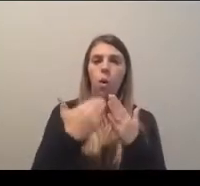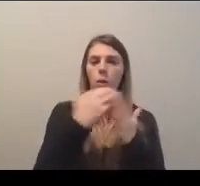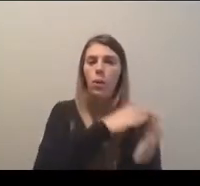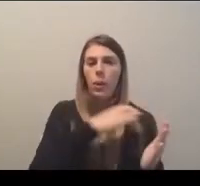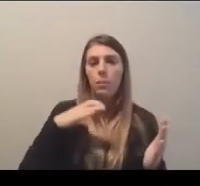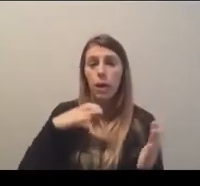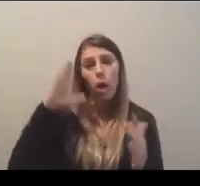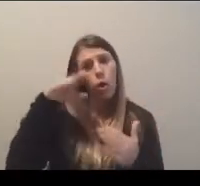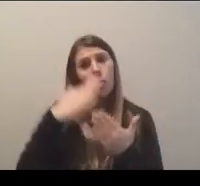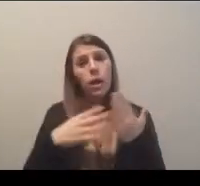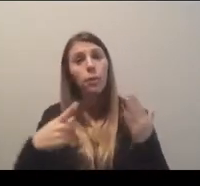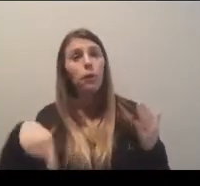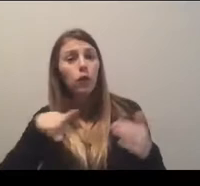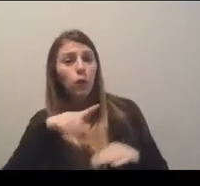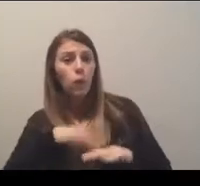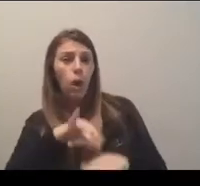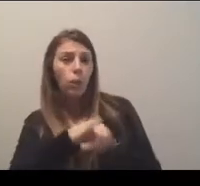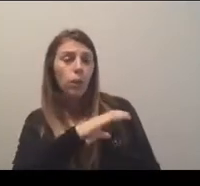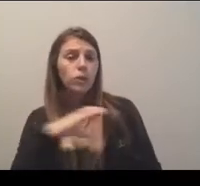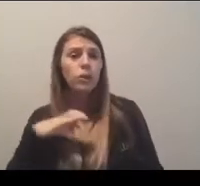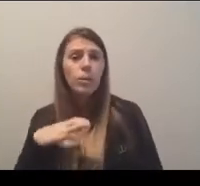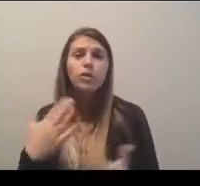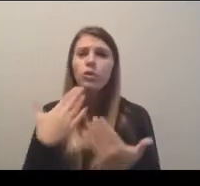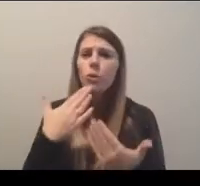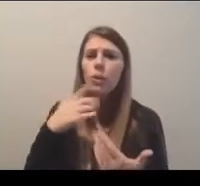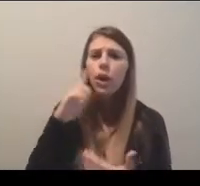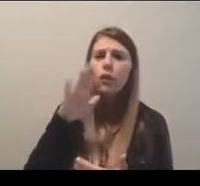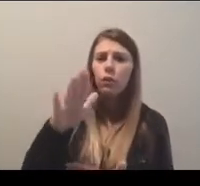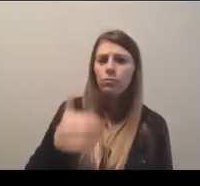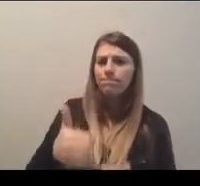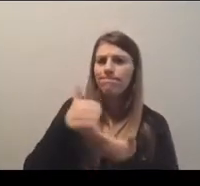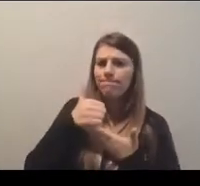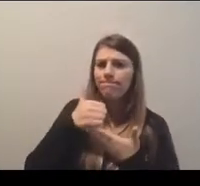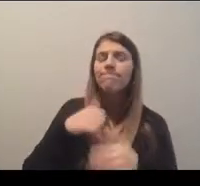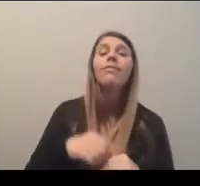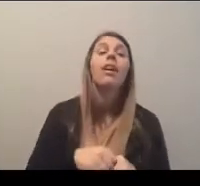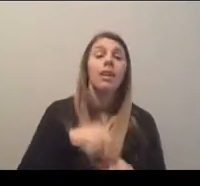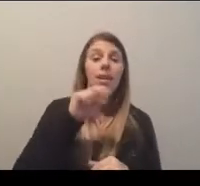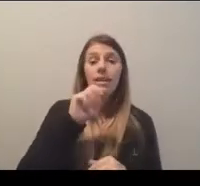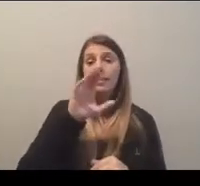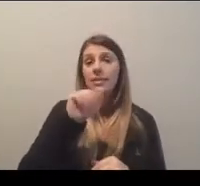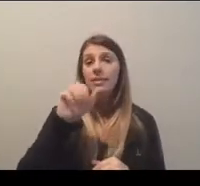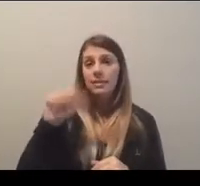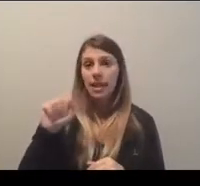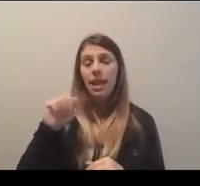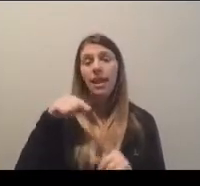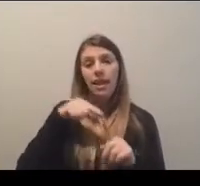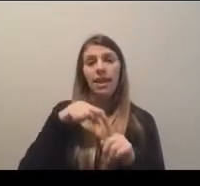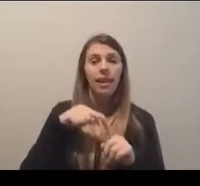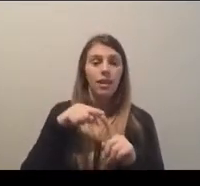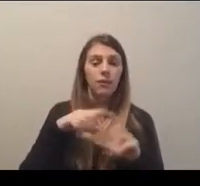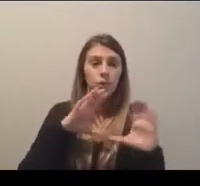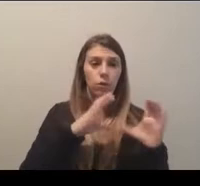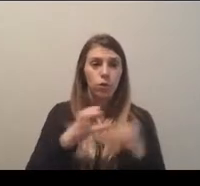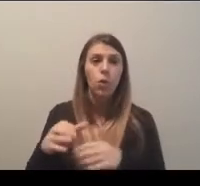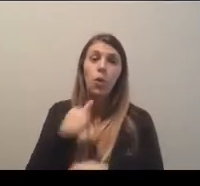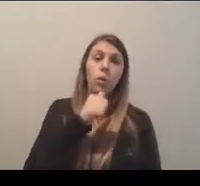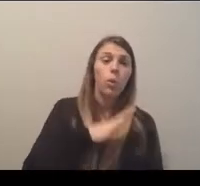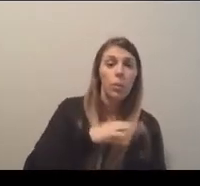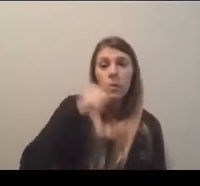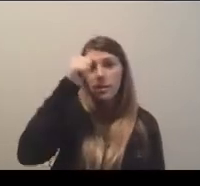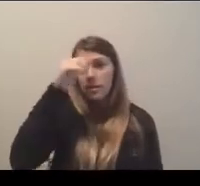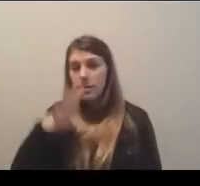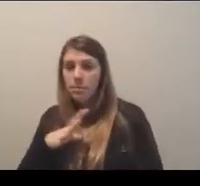know some of you in this room serve on those committees. Thank you for that service. The NCA governance divisional leadership bodies, women's and men's